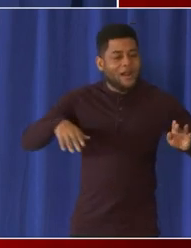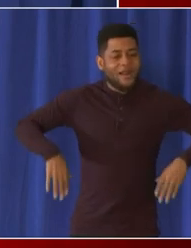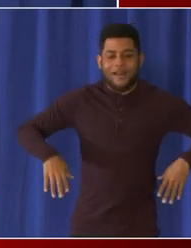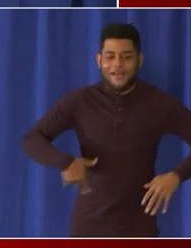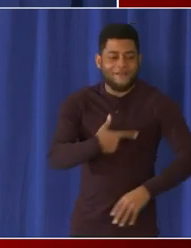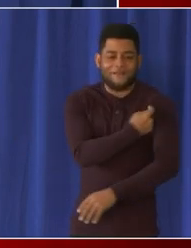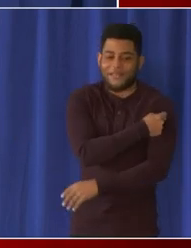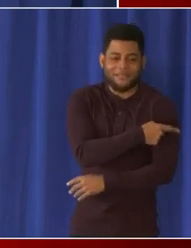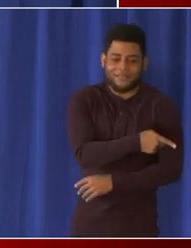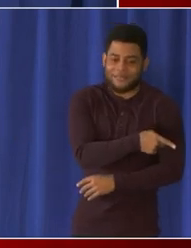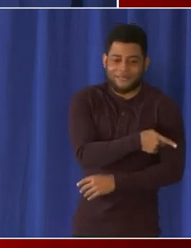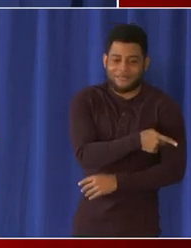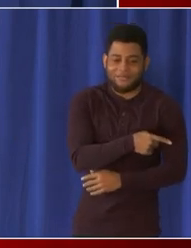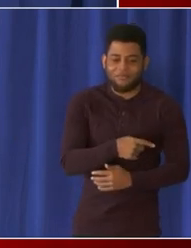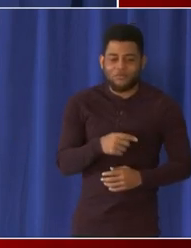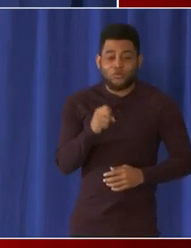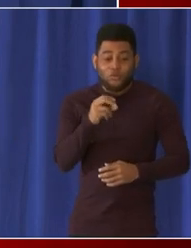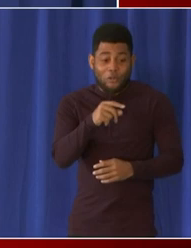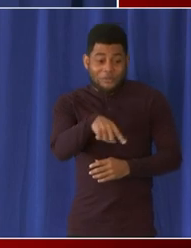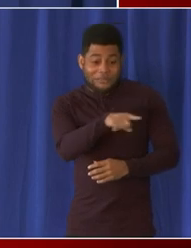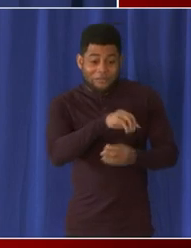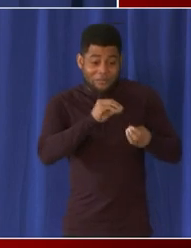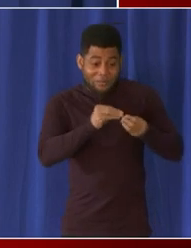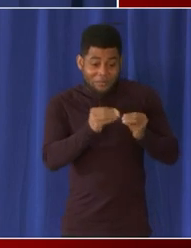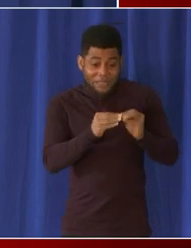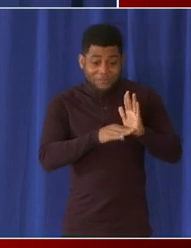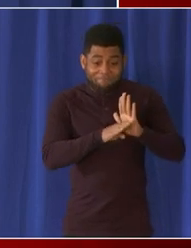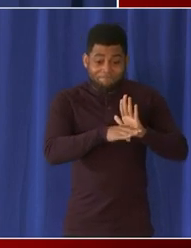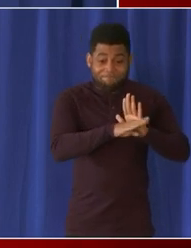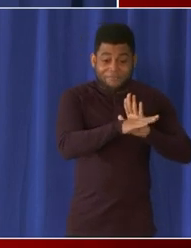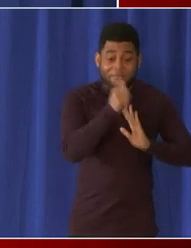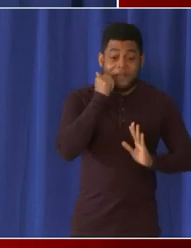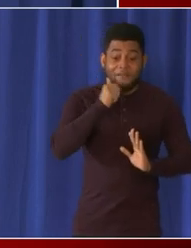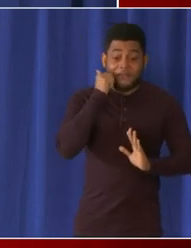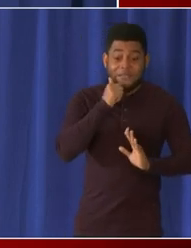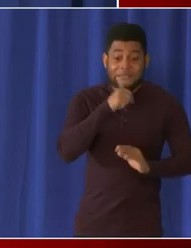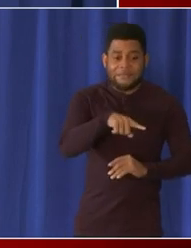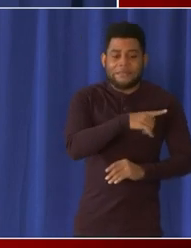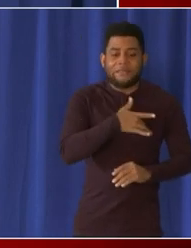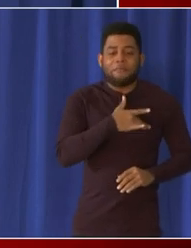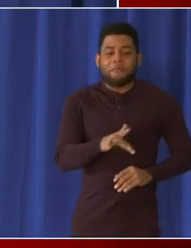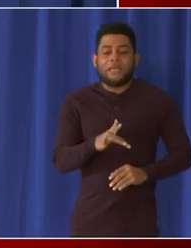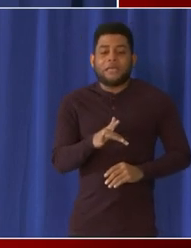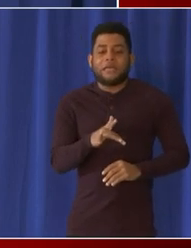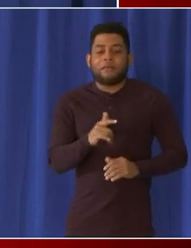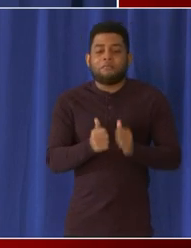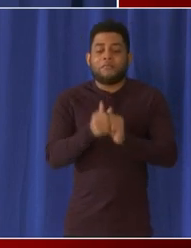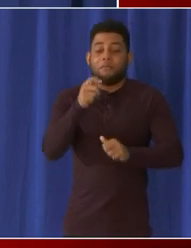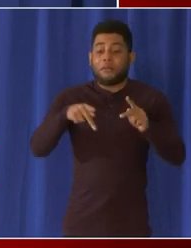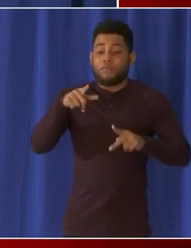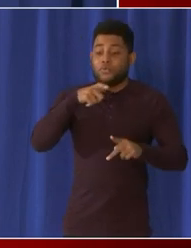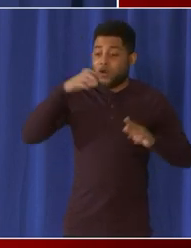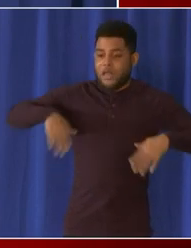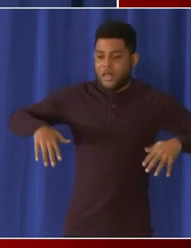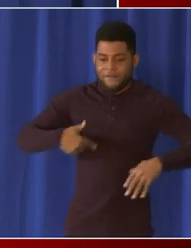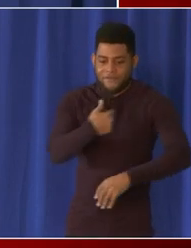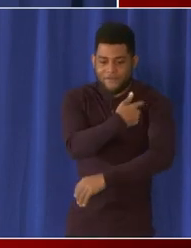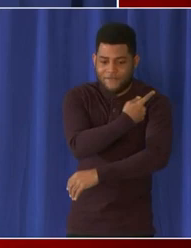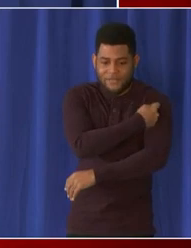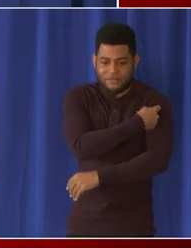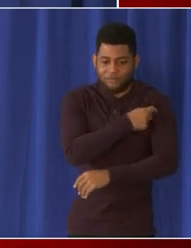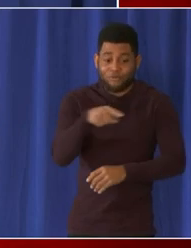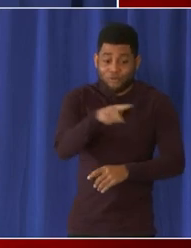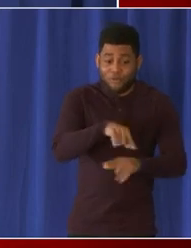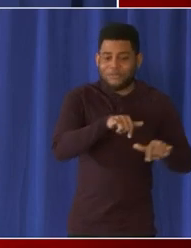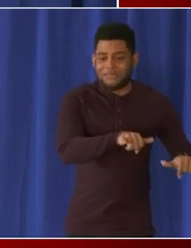individuals at 1500 daily k or weekly case rate it's the people that are unvaccinated they're ending up in the hospital in the icu and dying